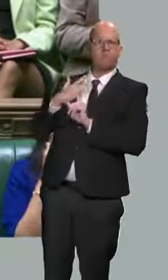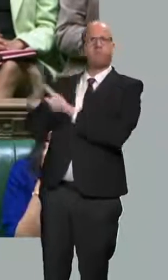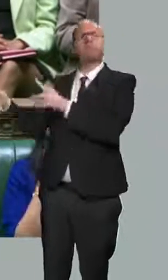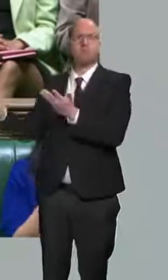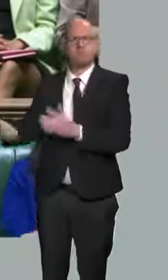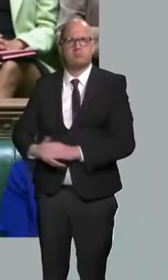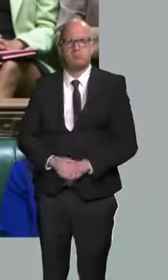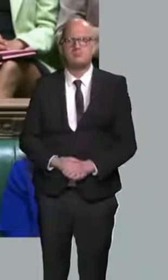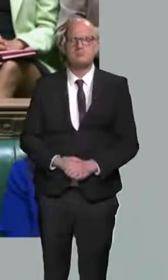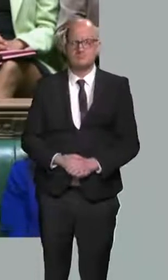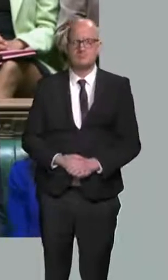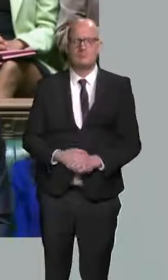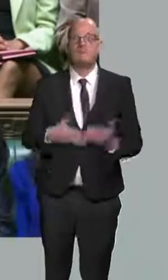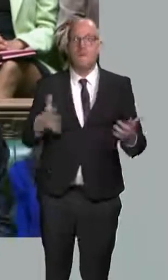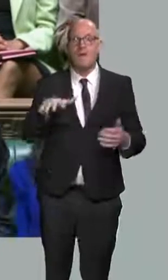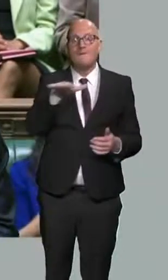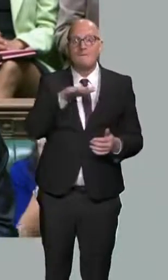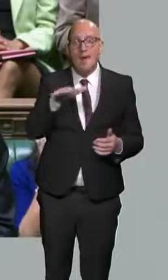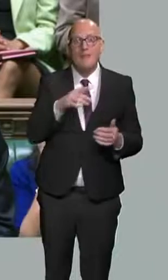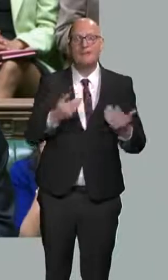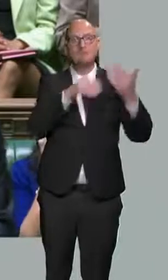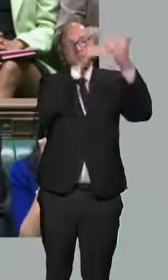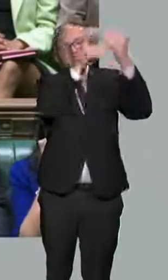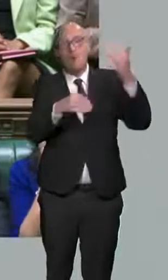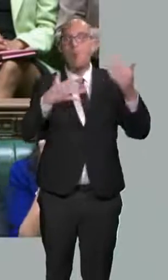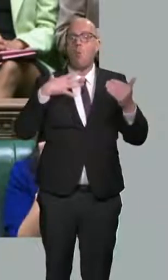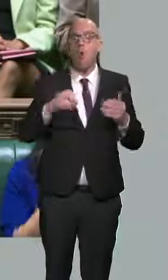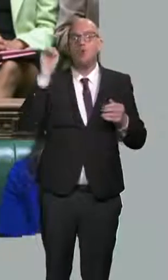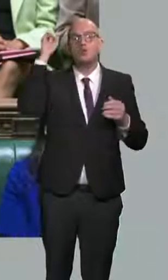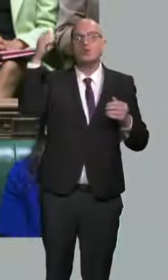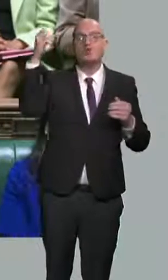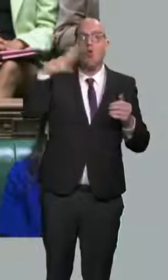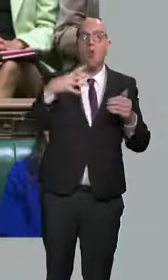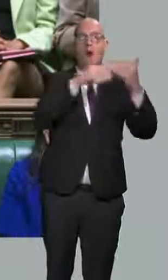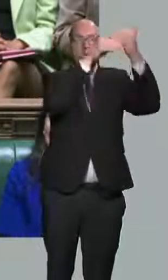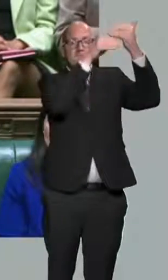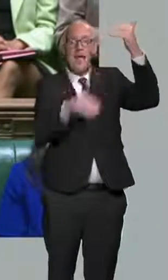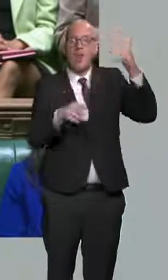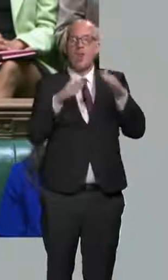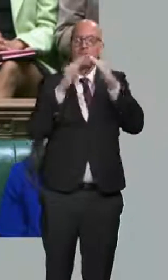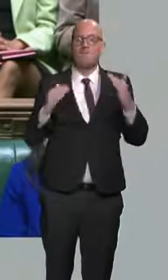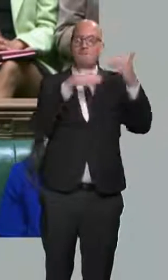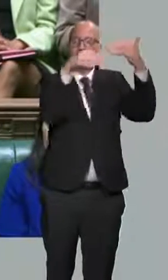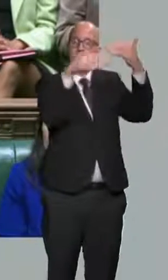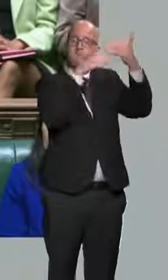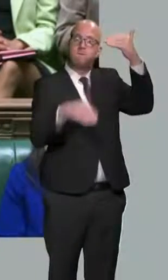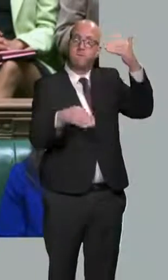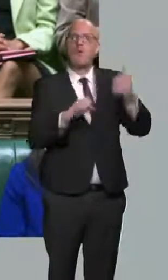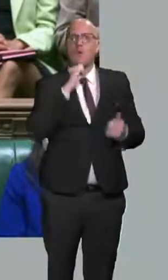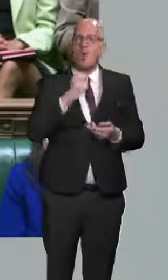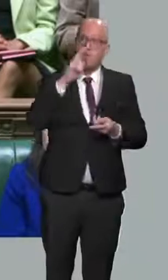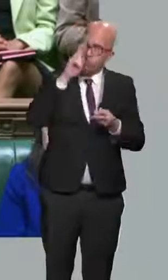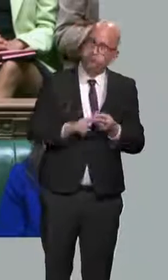having a solar panel set installed will see tax savings worth £1,000 and savings on their energy bill